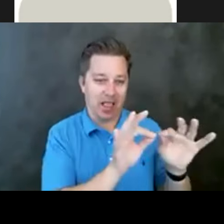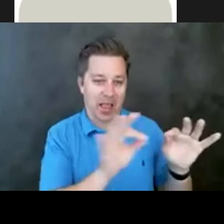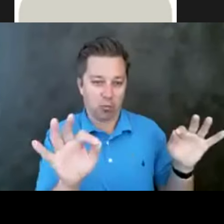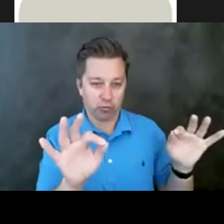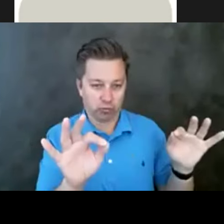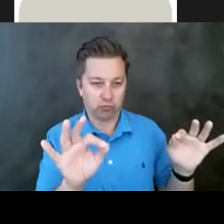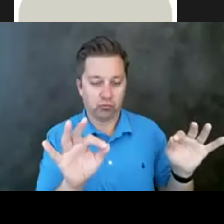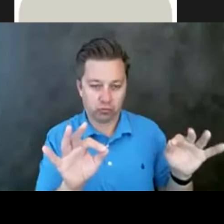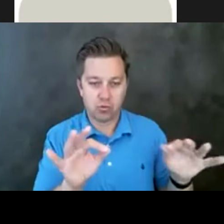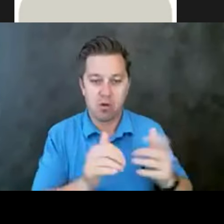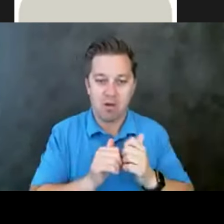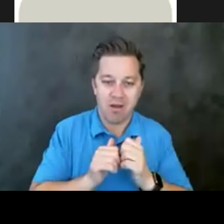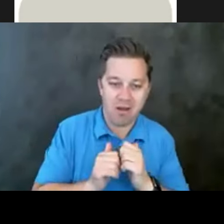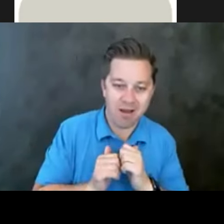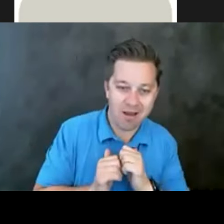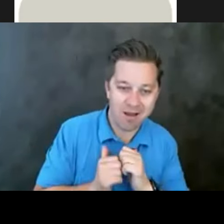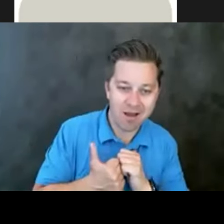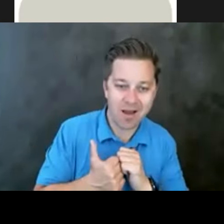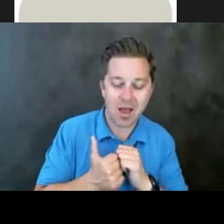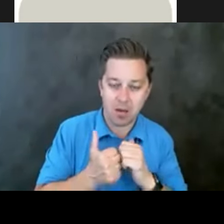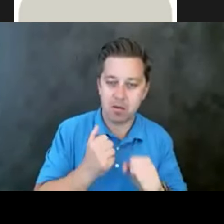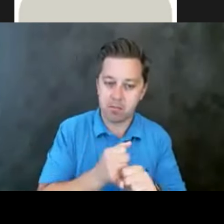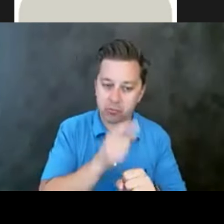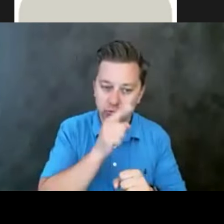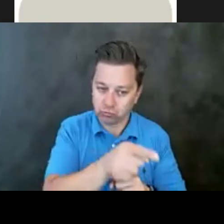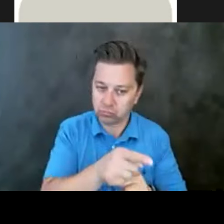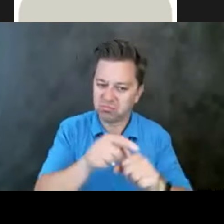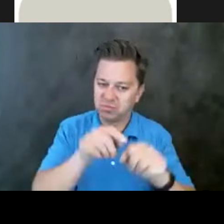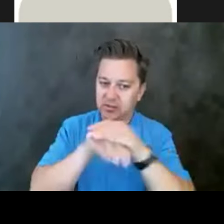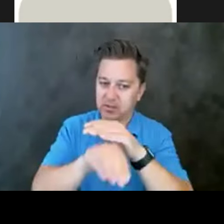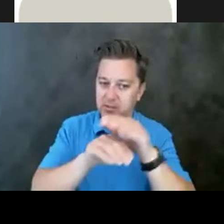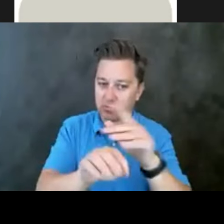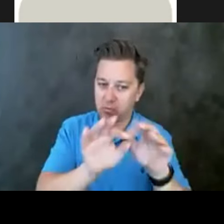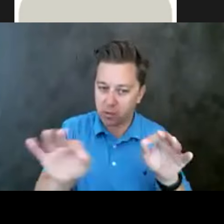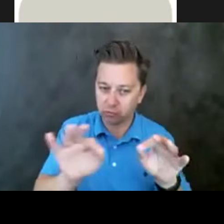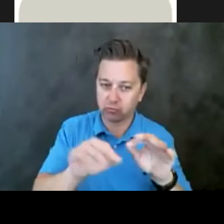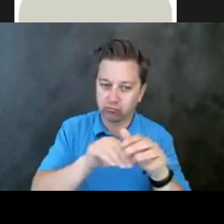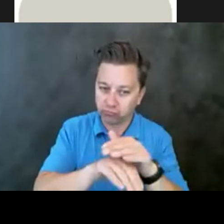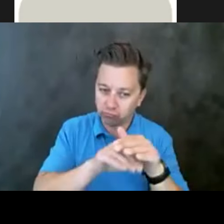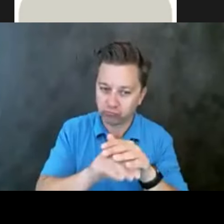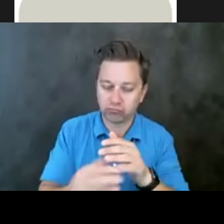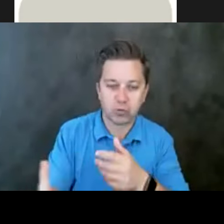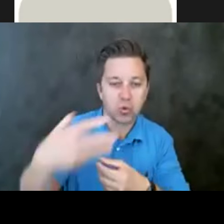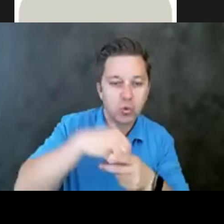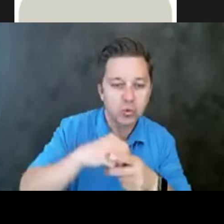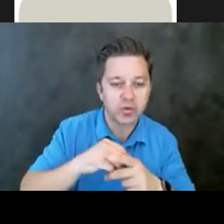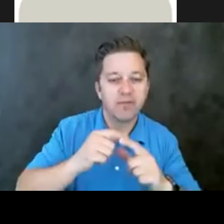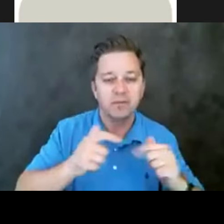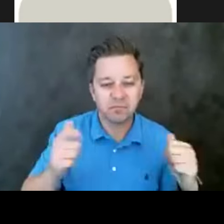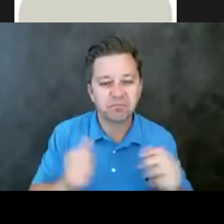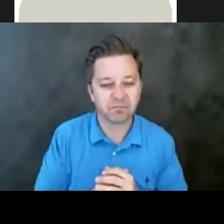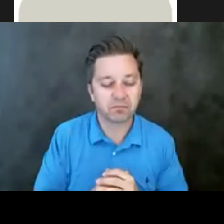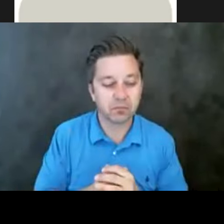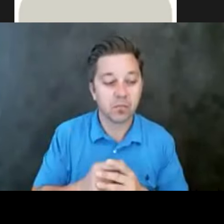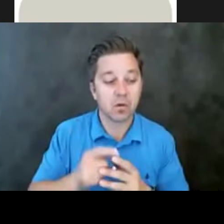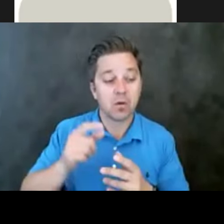um, how we can make it, um, accessible and, um, uh, inclusive and so on. So we